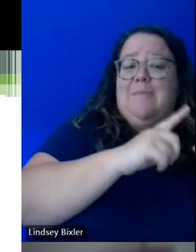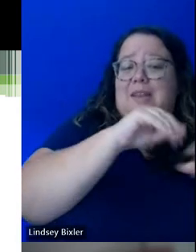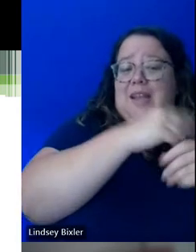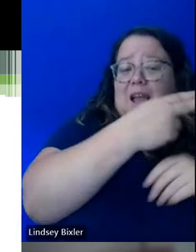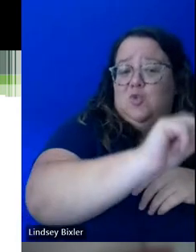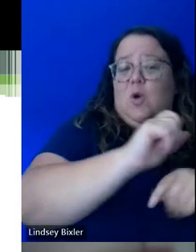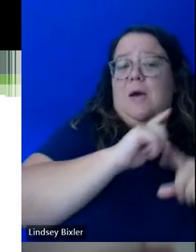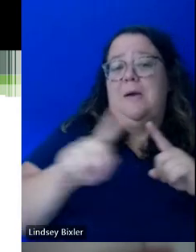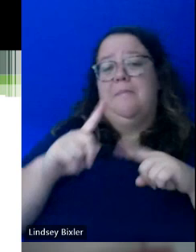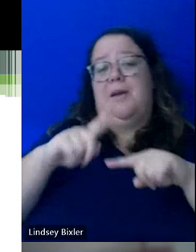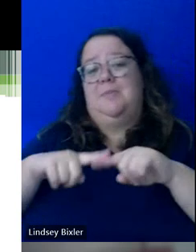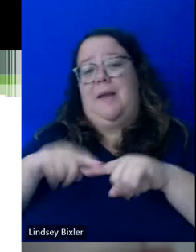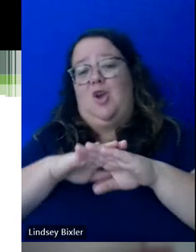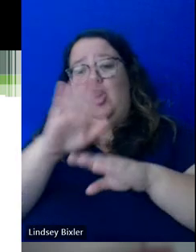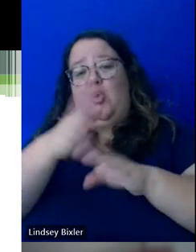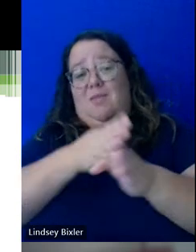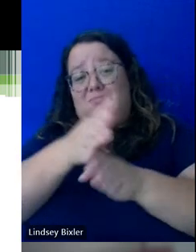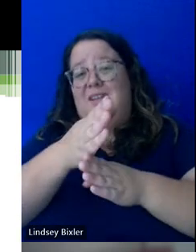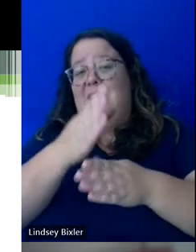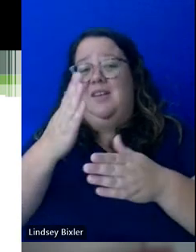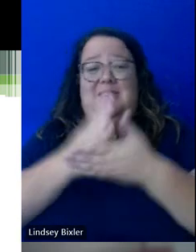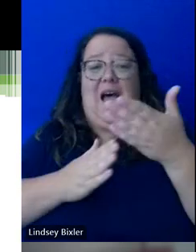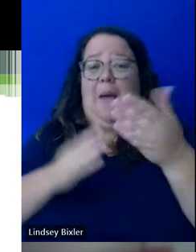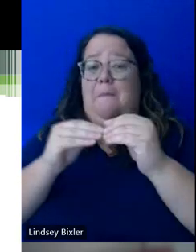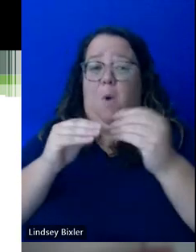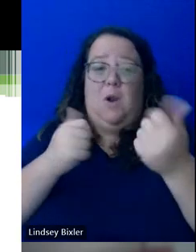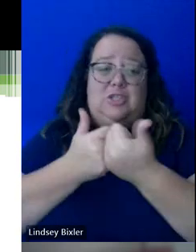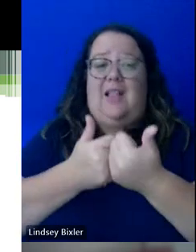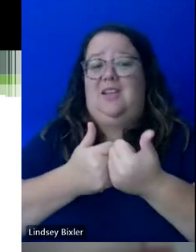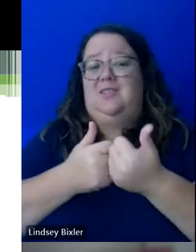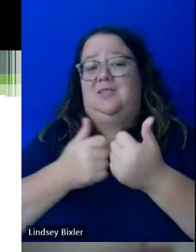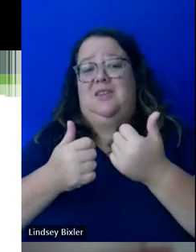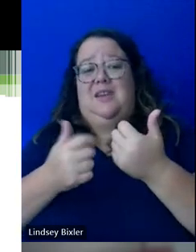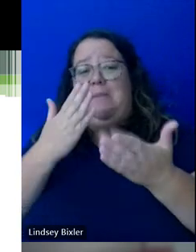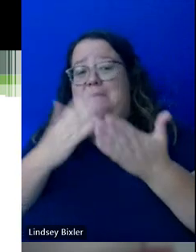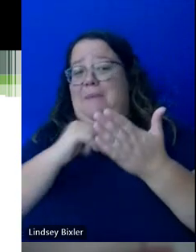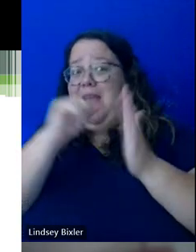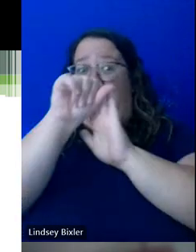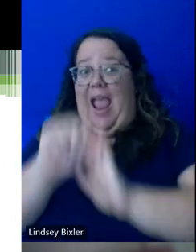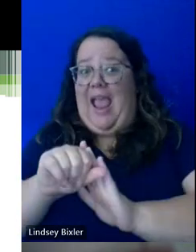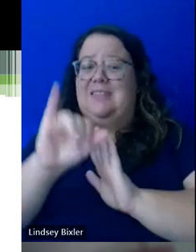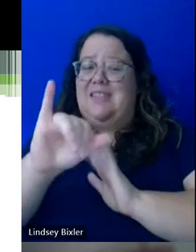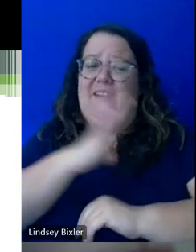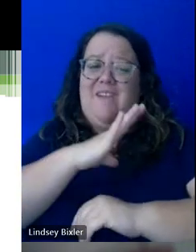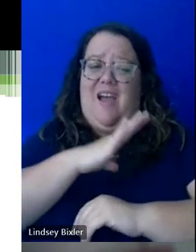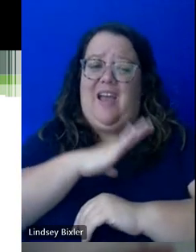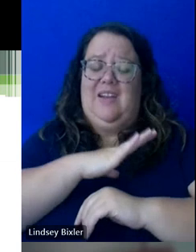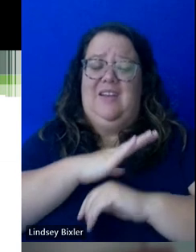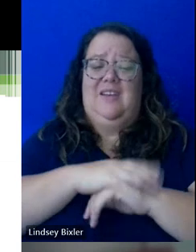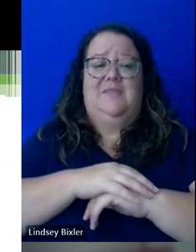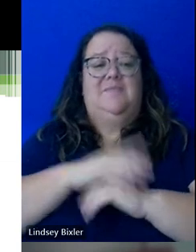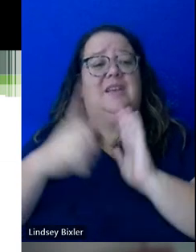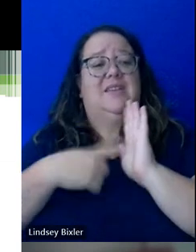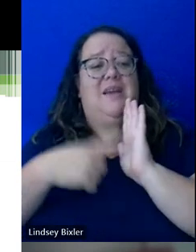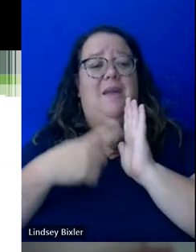that are going to be, you know, difficult and not necessarily going to be the courses that you get A's in, and that's okay. And sometimes